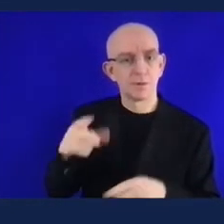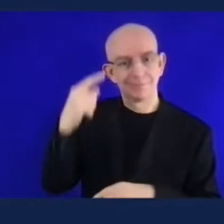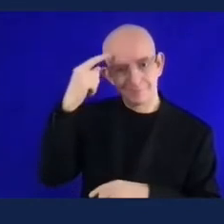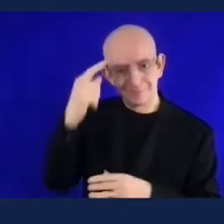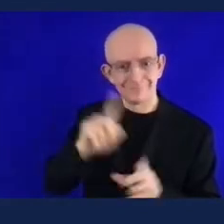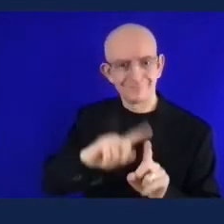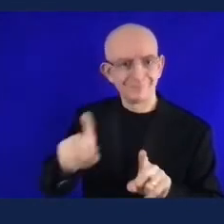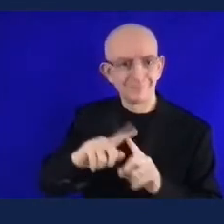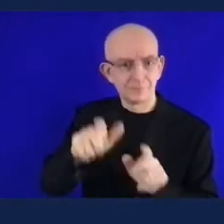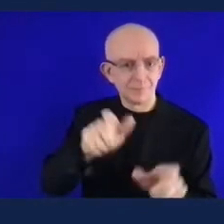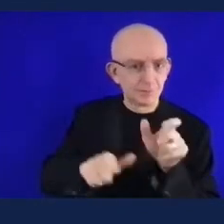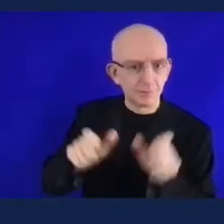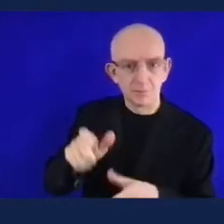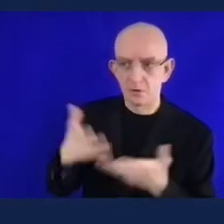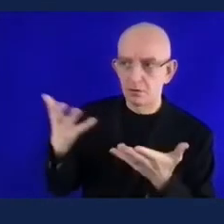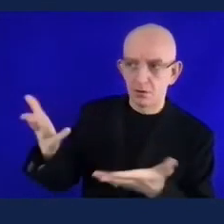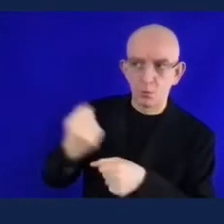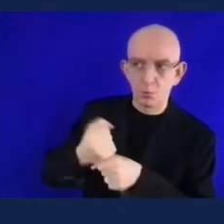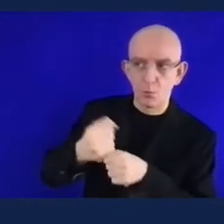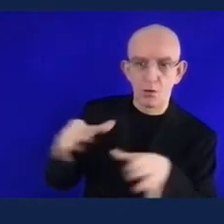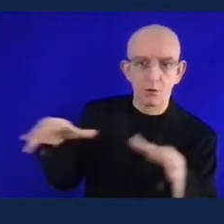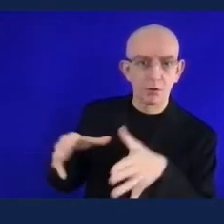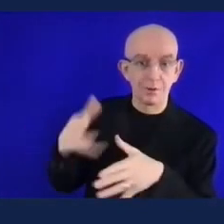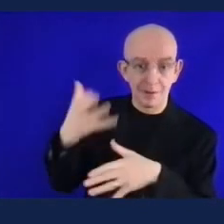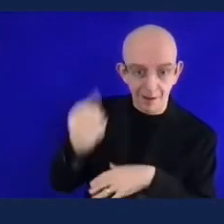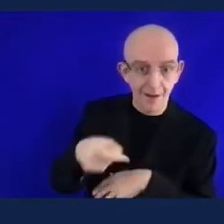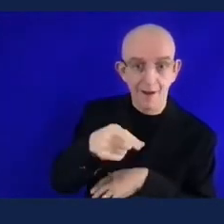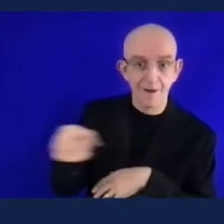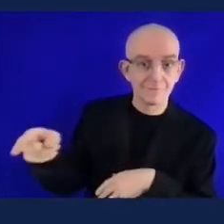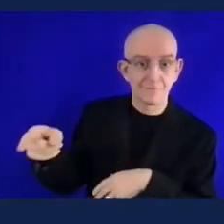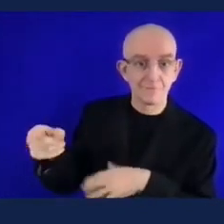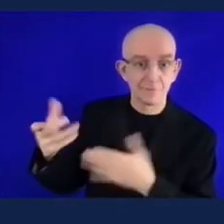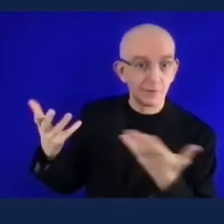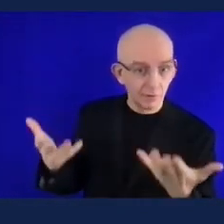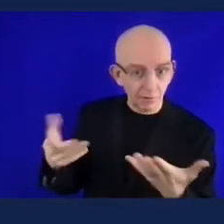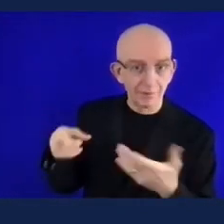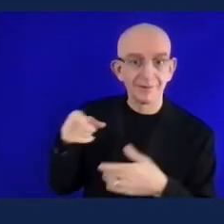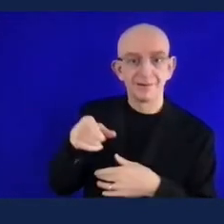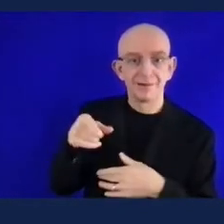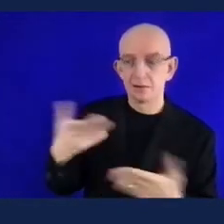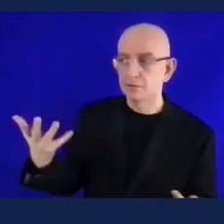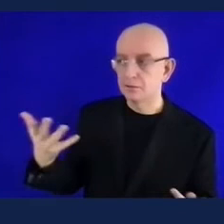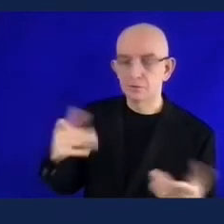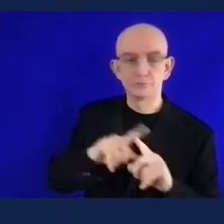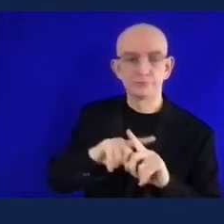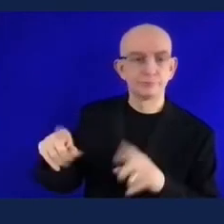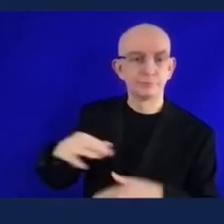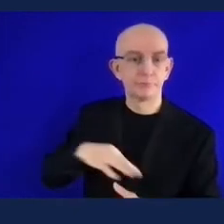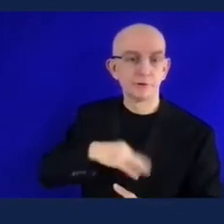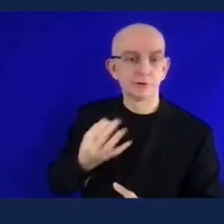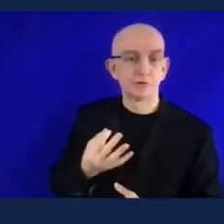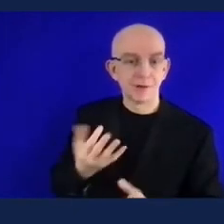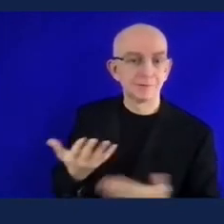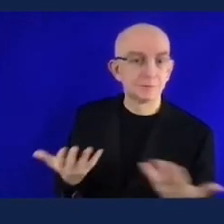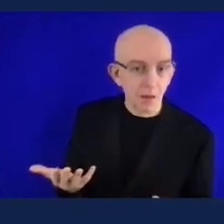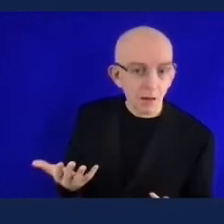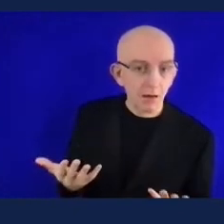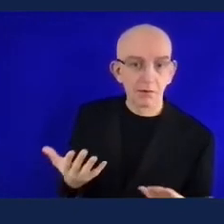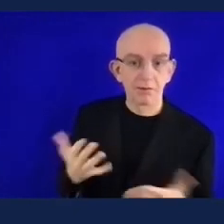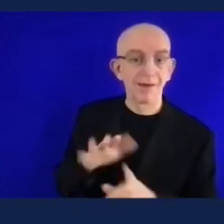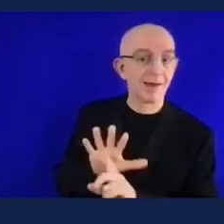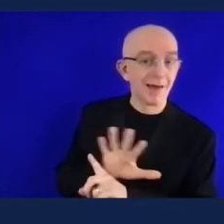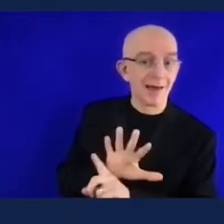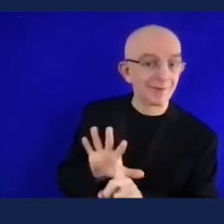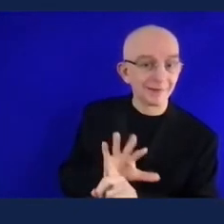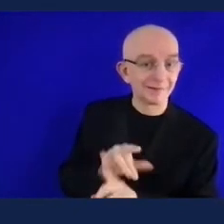we're going to be looking at doing with we the 15 next year is working with some employers on how they can even set up scholarships and such like to increase the number of persons with